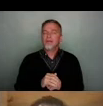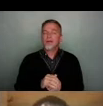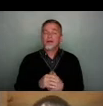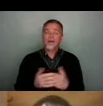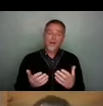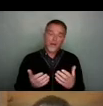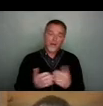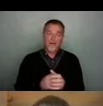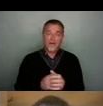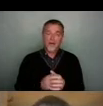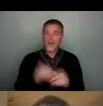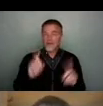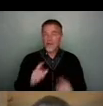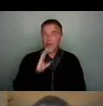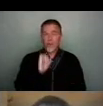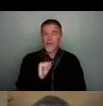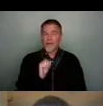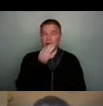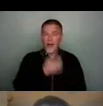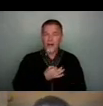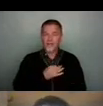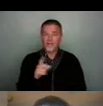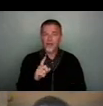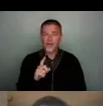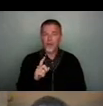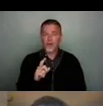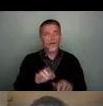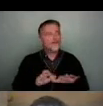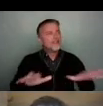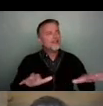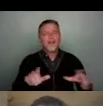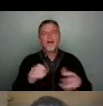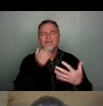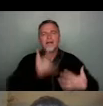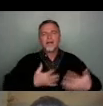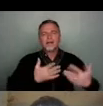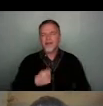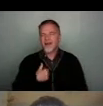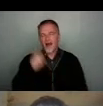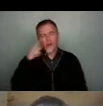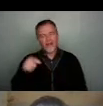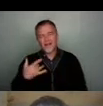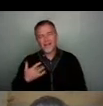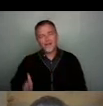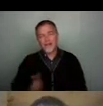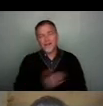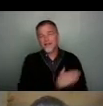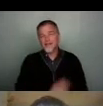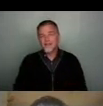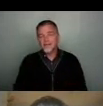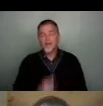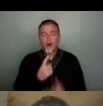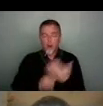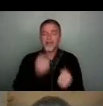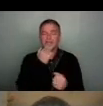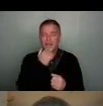And people always ask for the reach figures, and I kind of don't think that's interesting. So the only figure that I